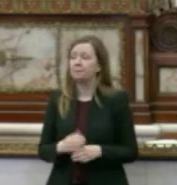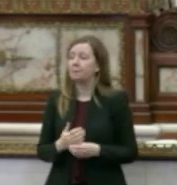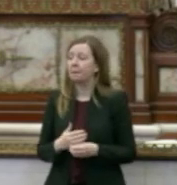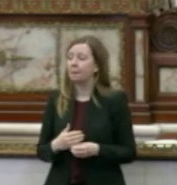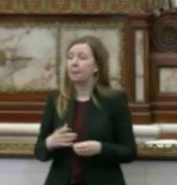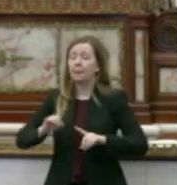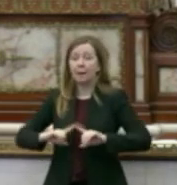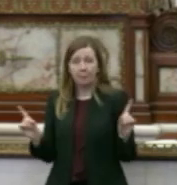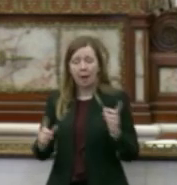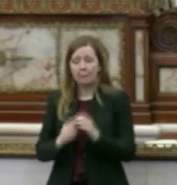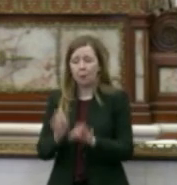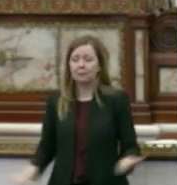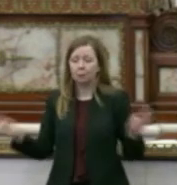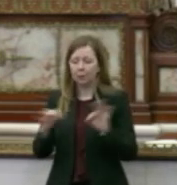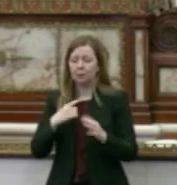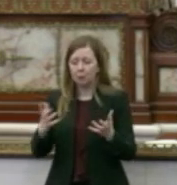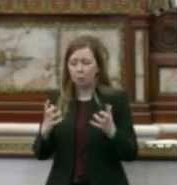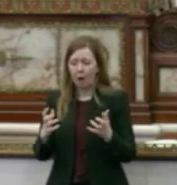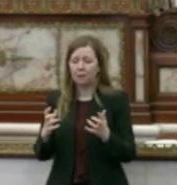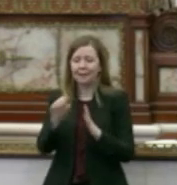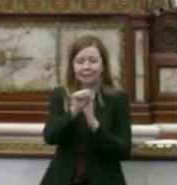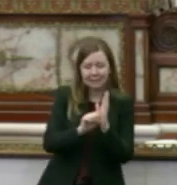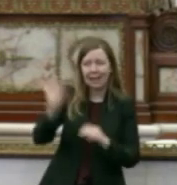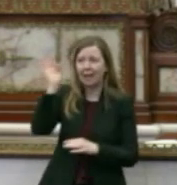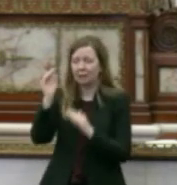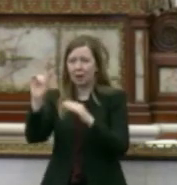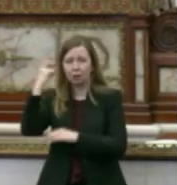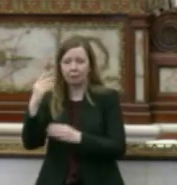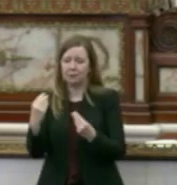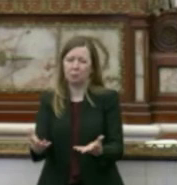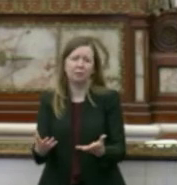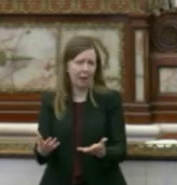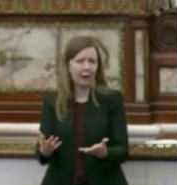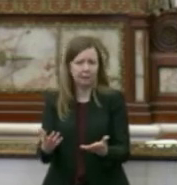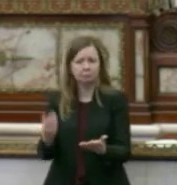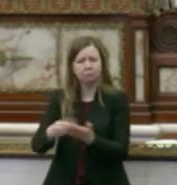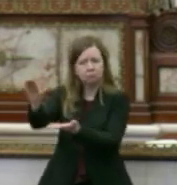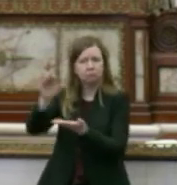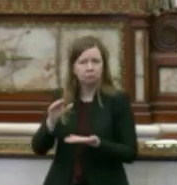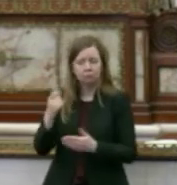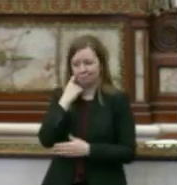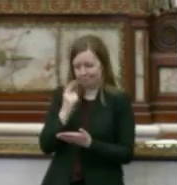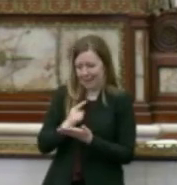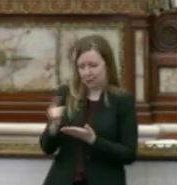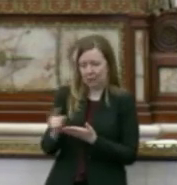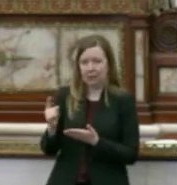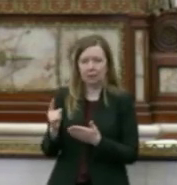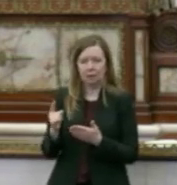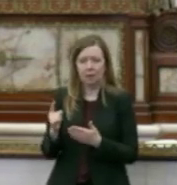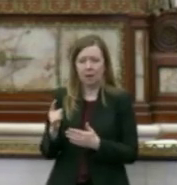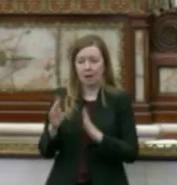But most importantly, we want the state and the federal government to provide for this. This past week, the House